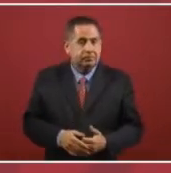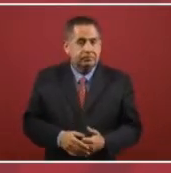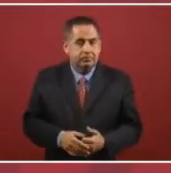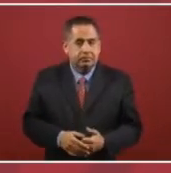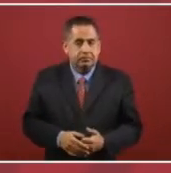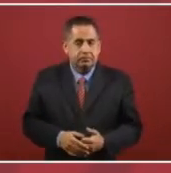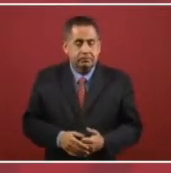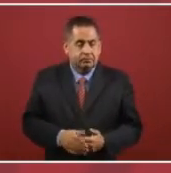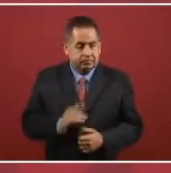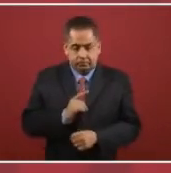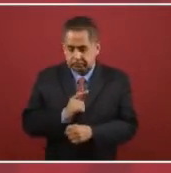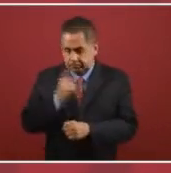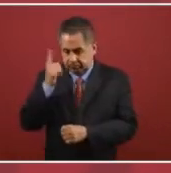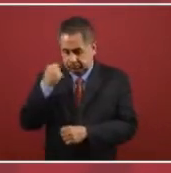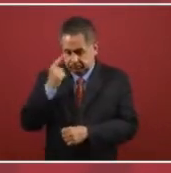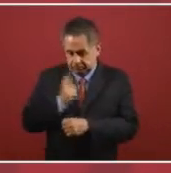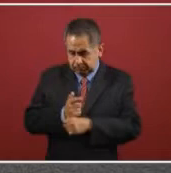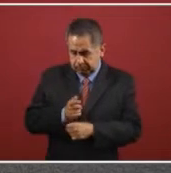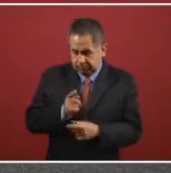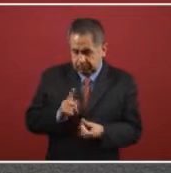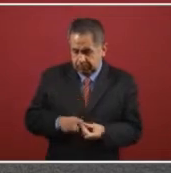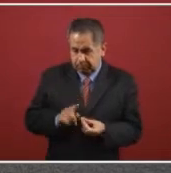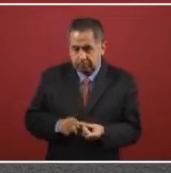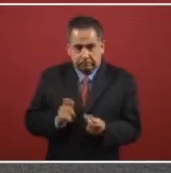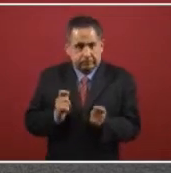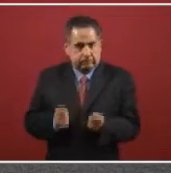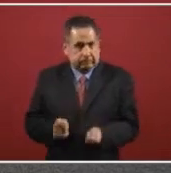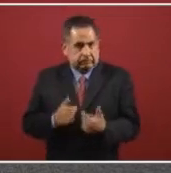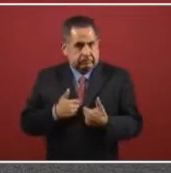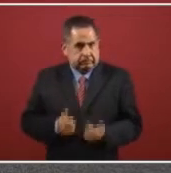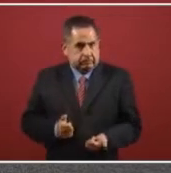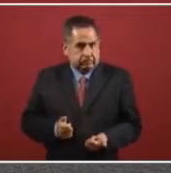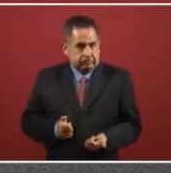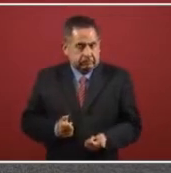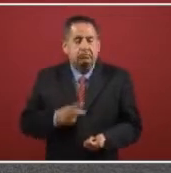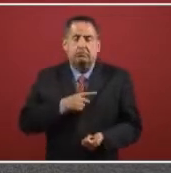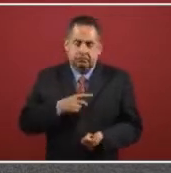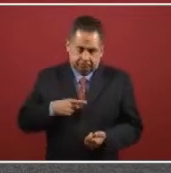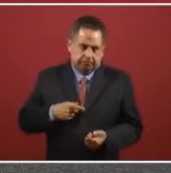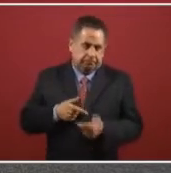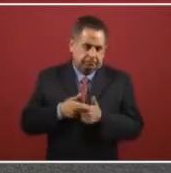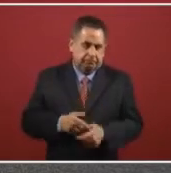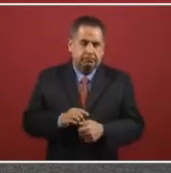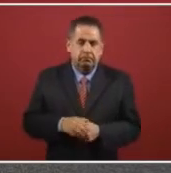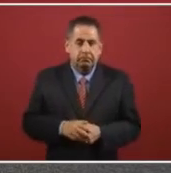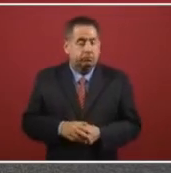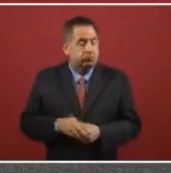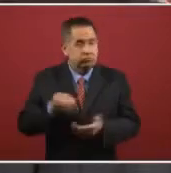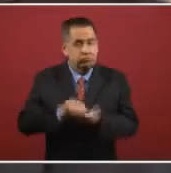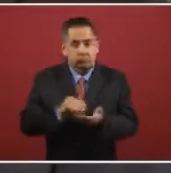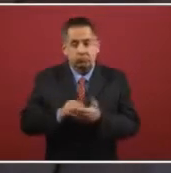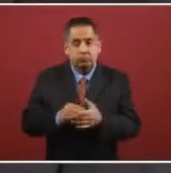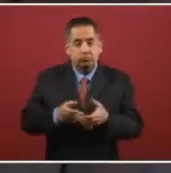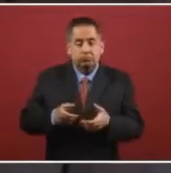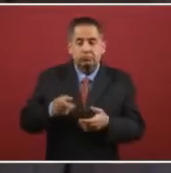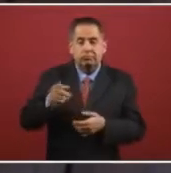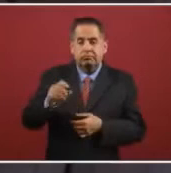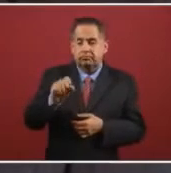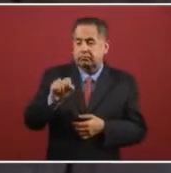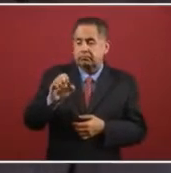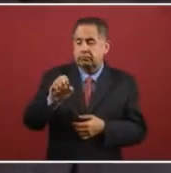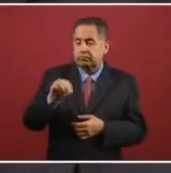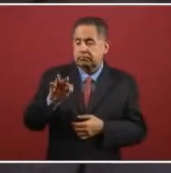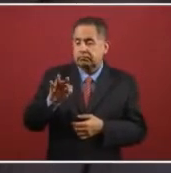That have not been identified. That have not been That